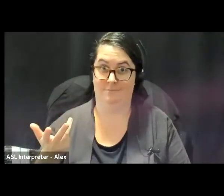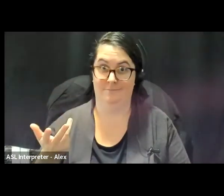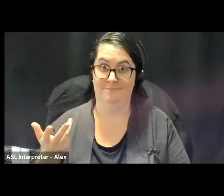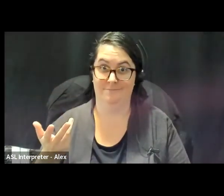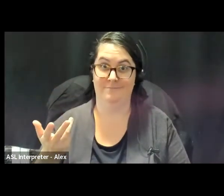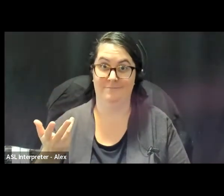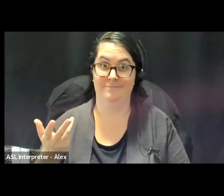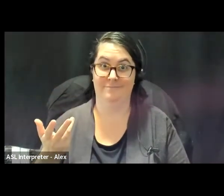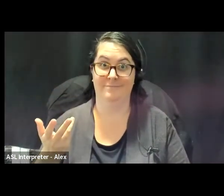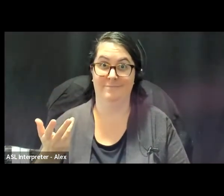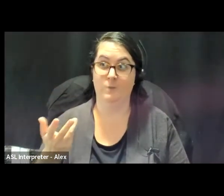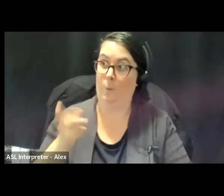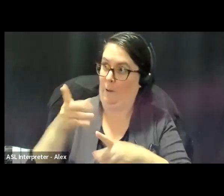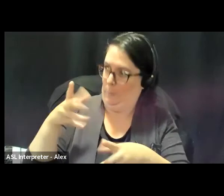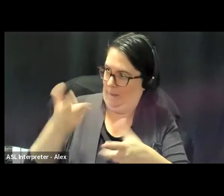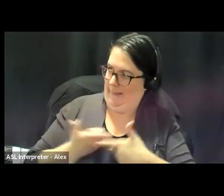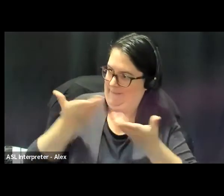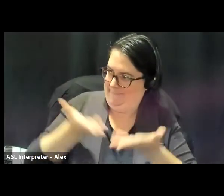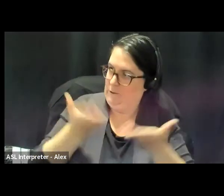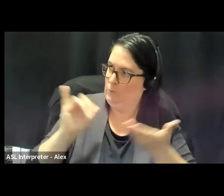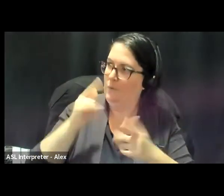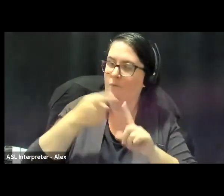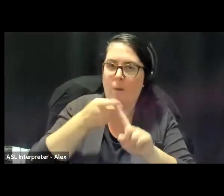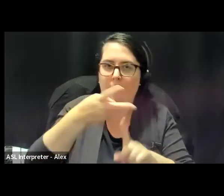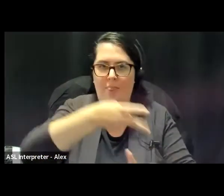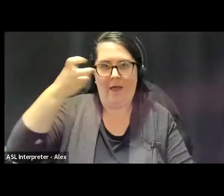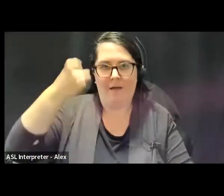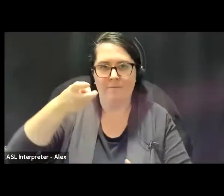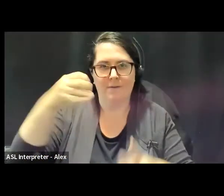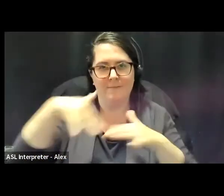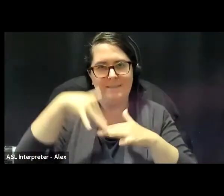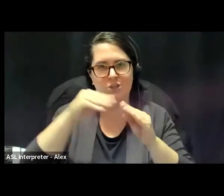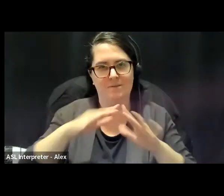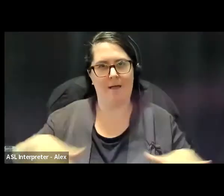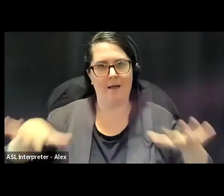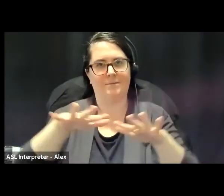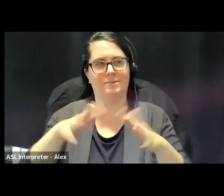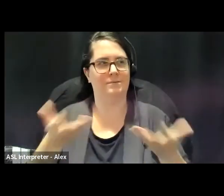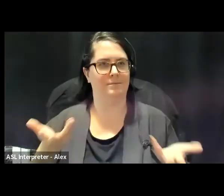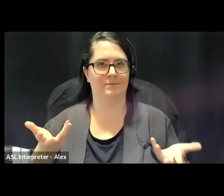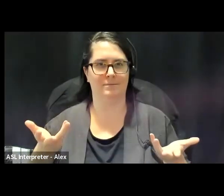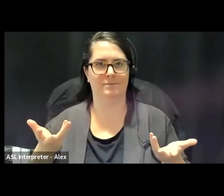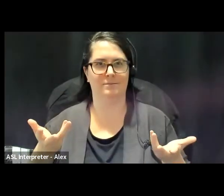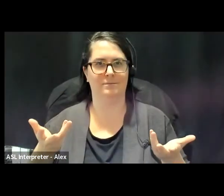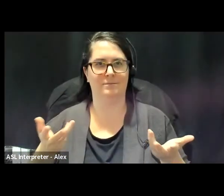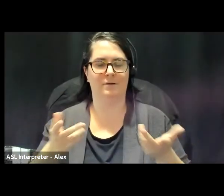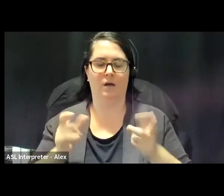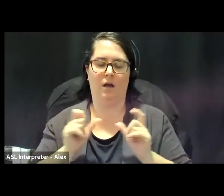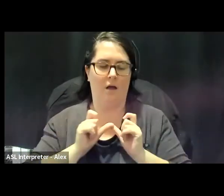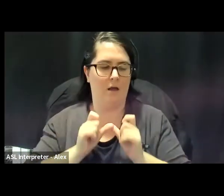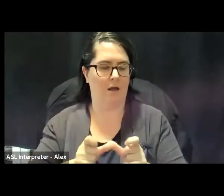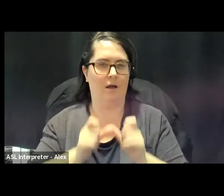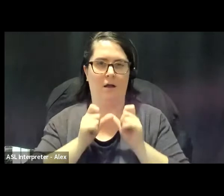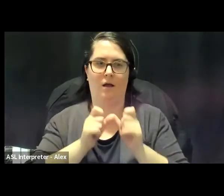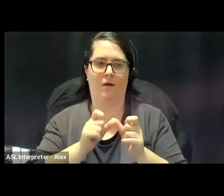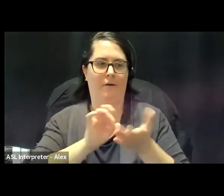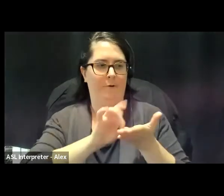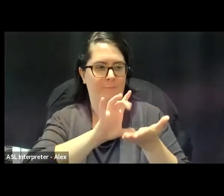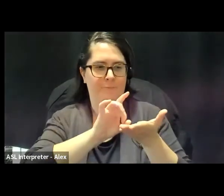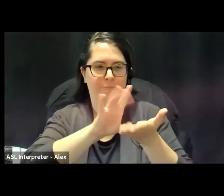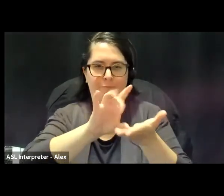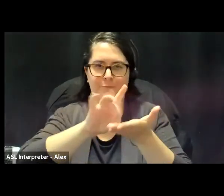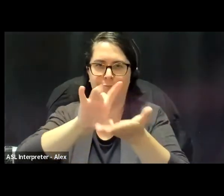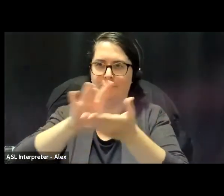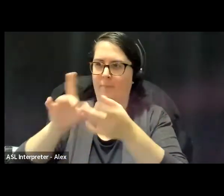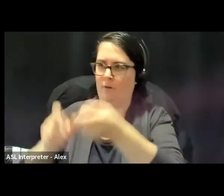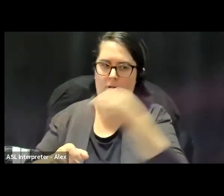here in Toronto, based on theft of Indigenous land, and again, the ongoing displacement, and what you'll find